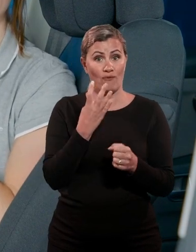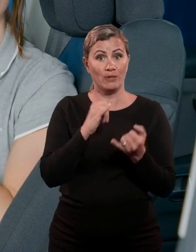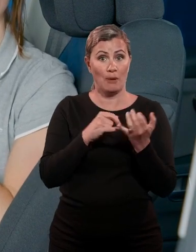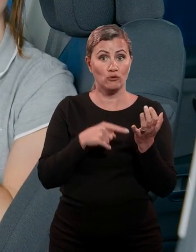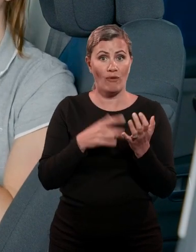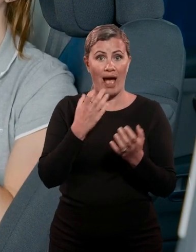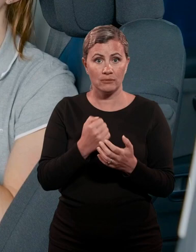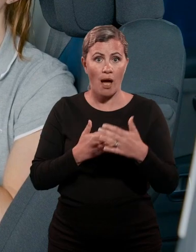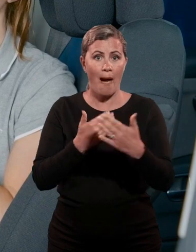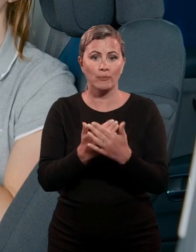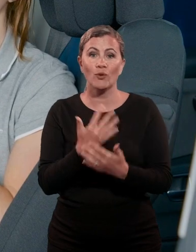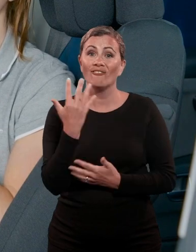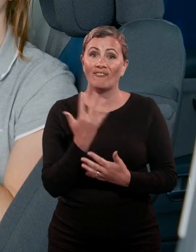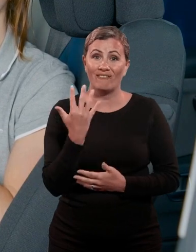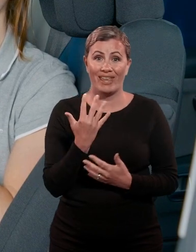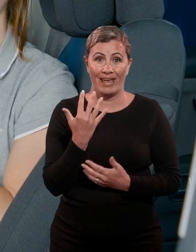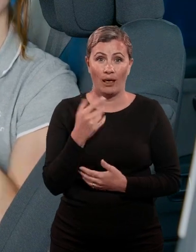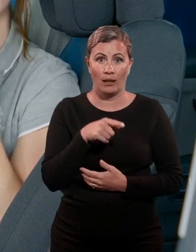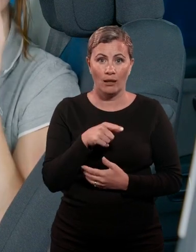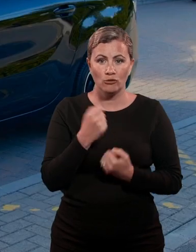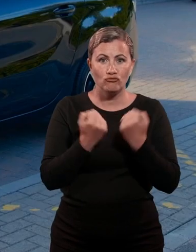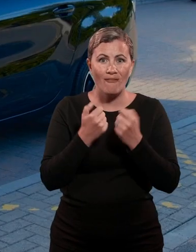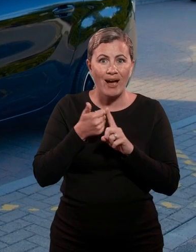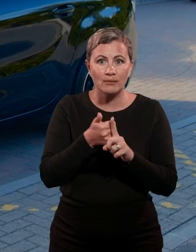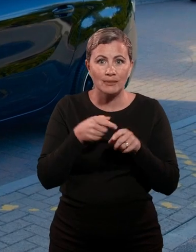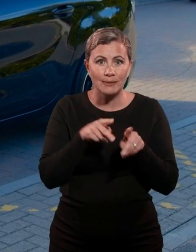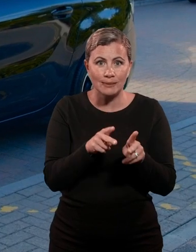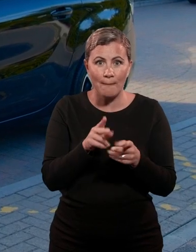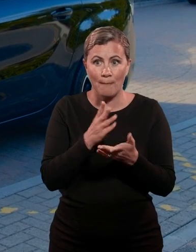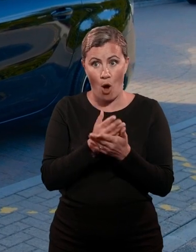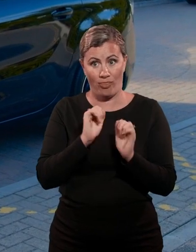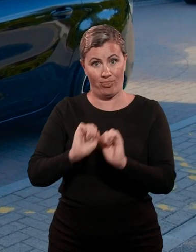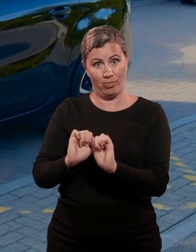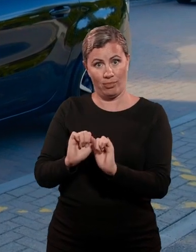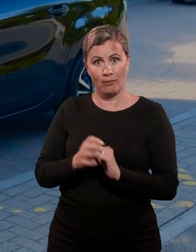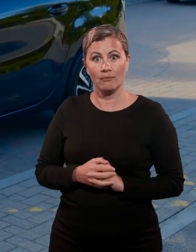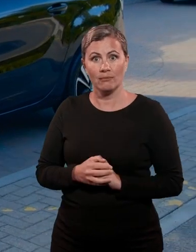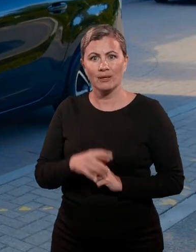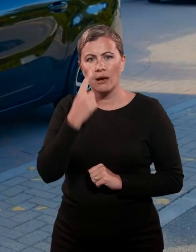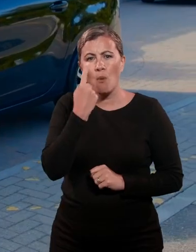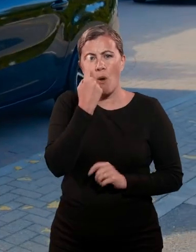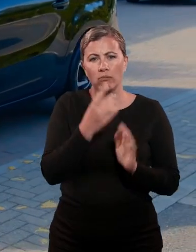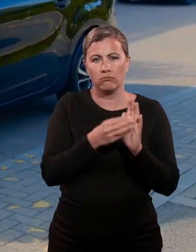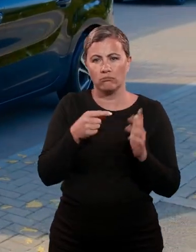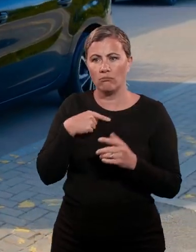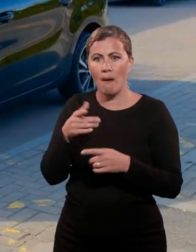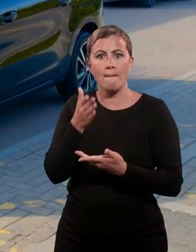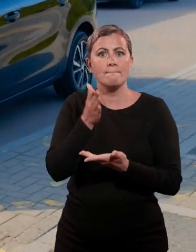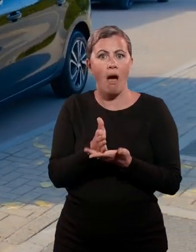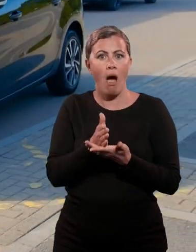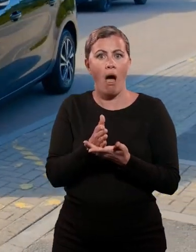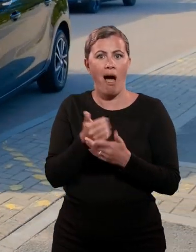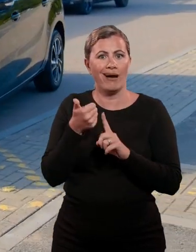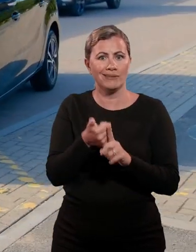assistance systems, depending on version. Let's look at just a couple of them, beginning with Park Assist. Standard on Shine